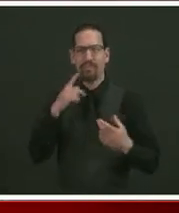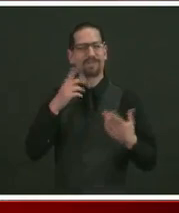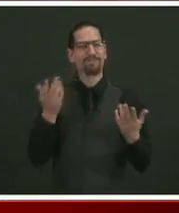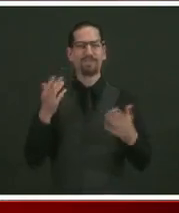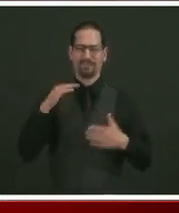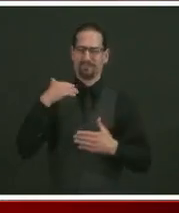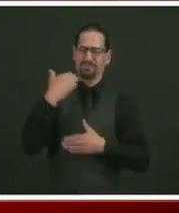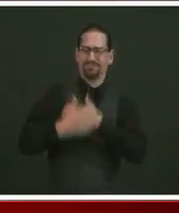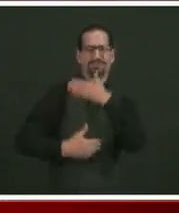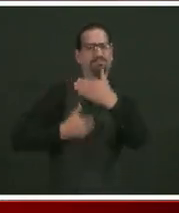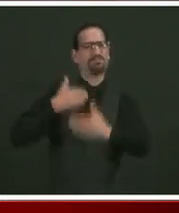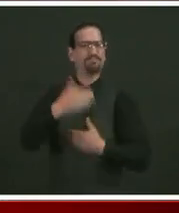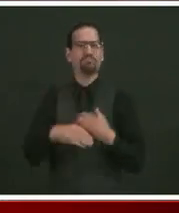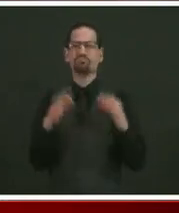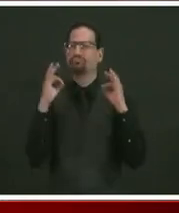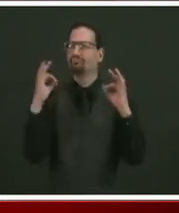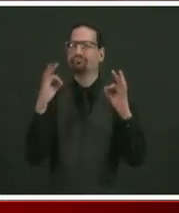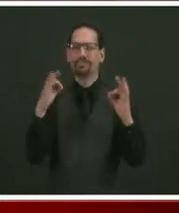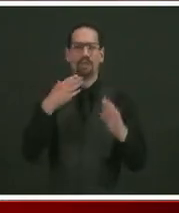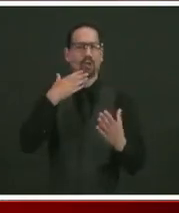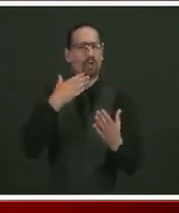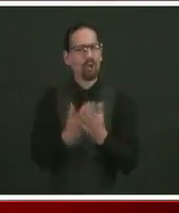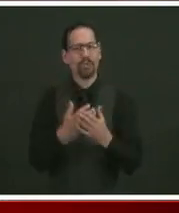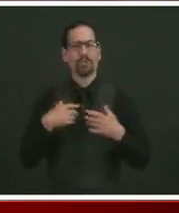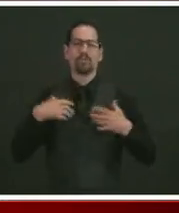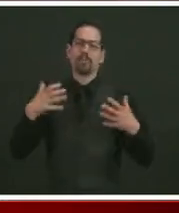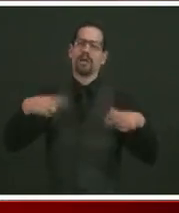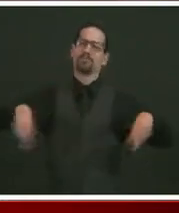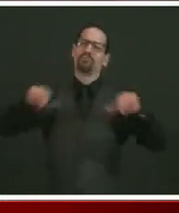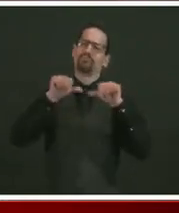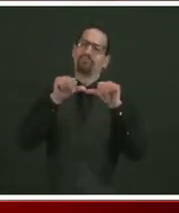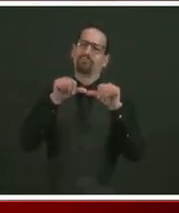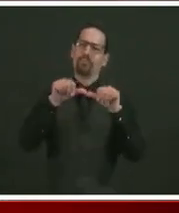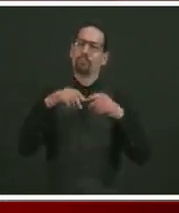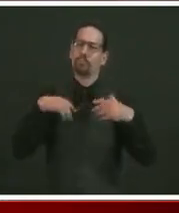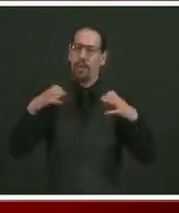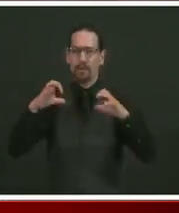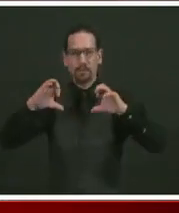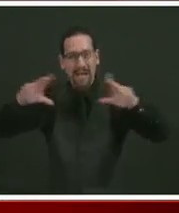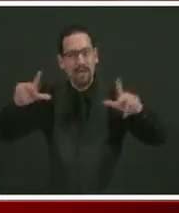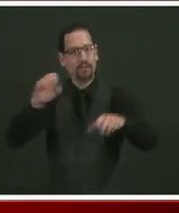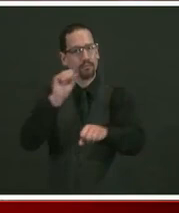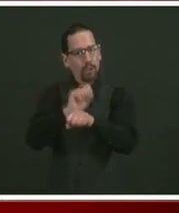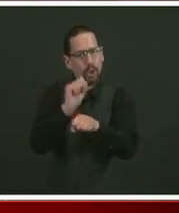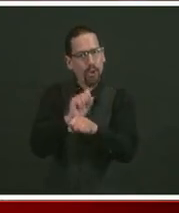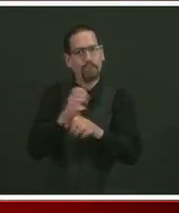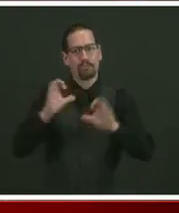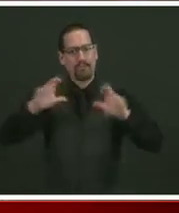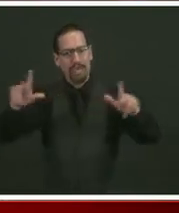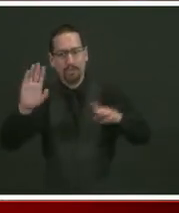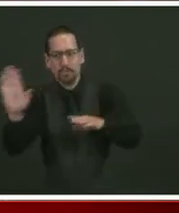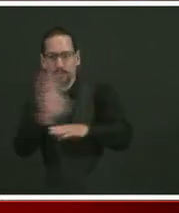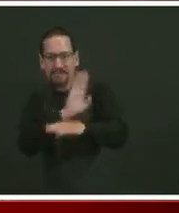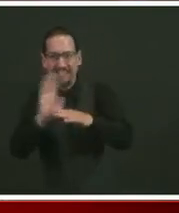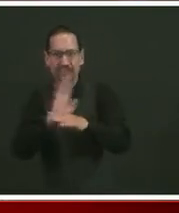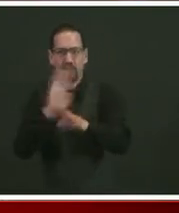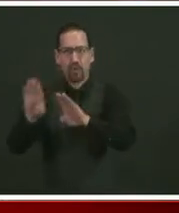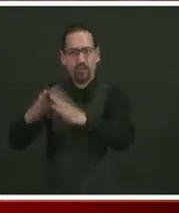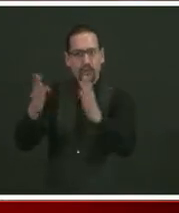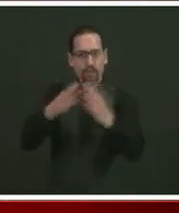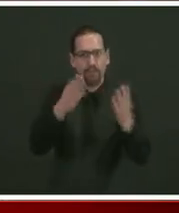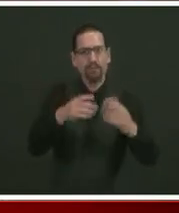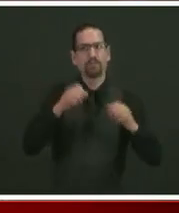We want to continue to get back to business and get out of the house, get our lives back on track. I will just